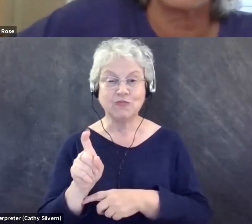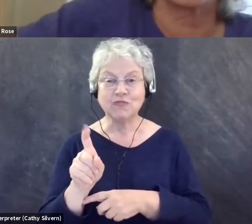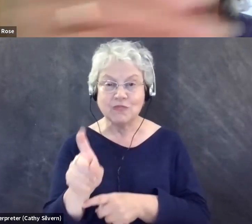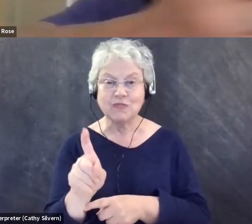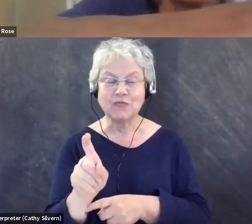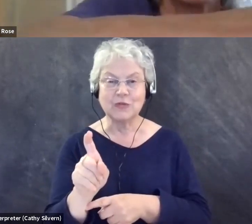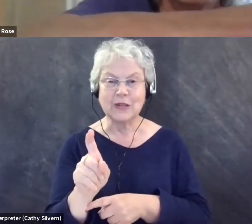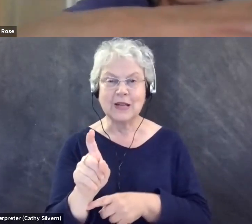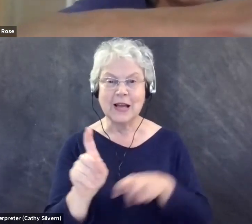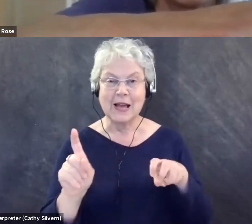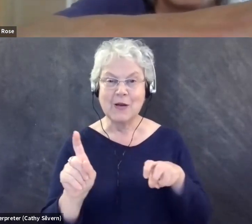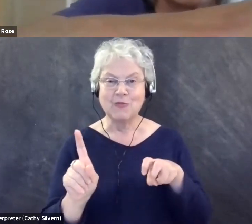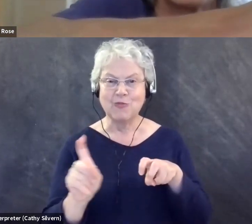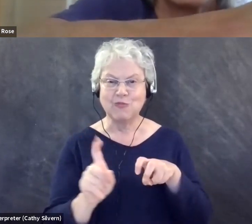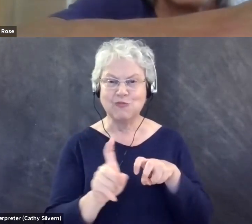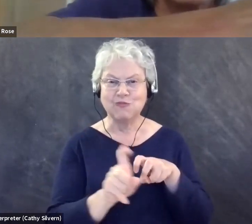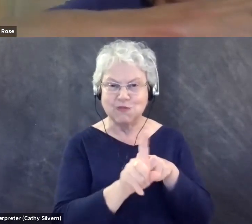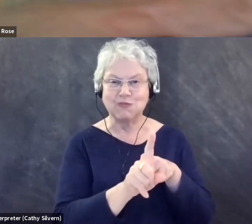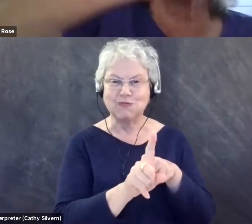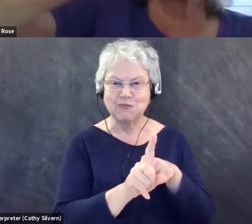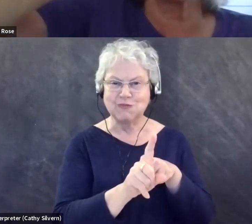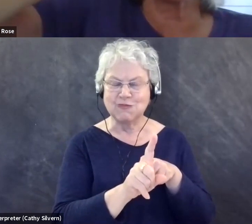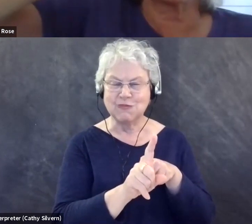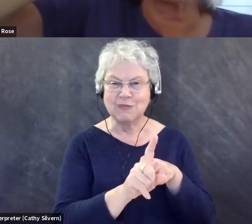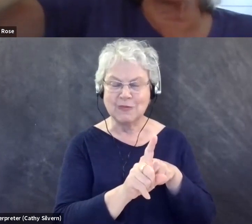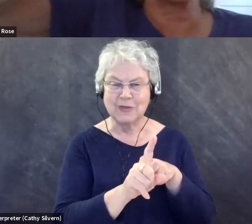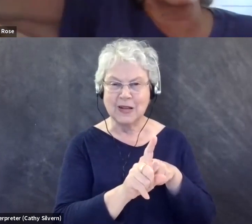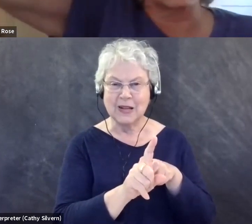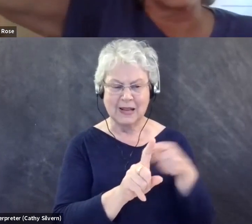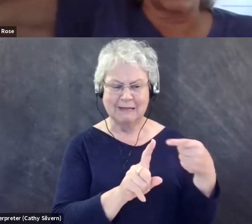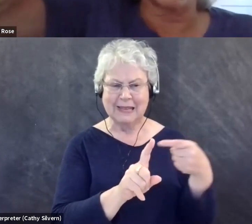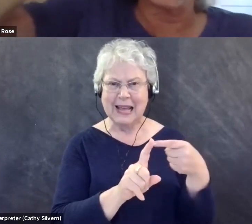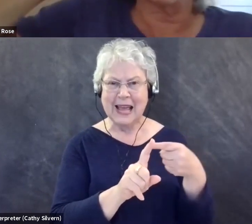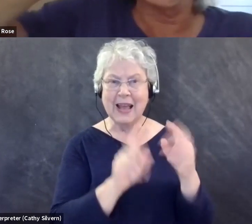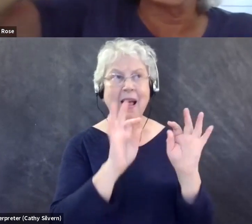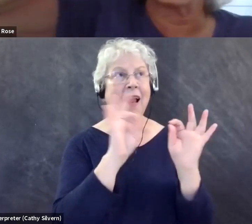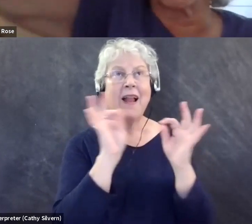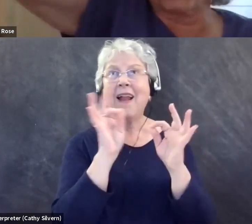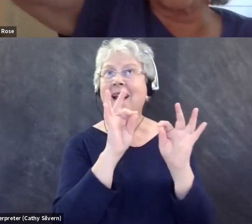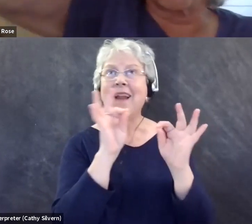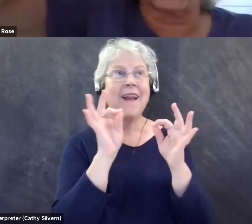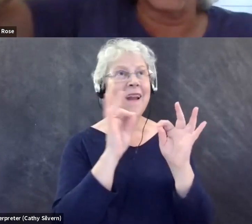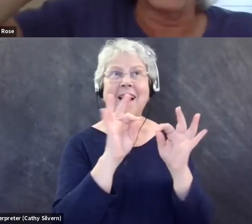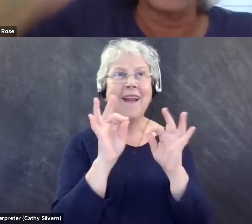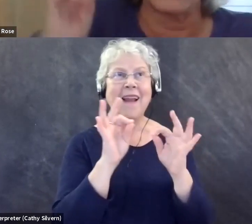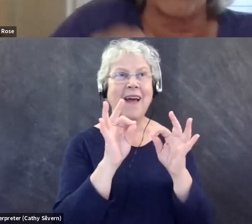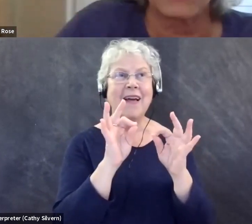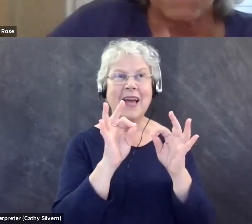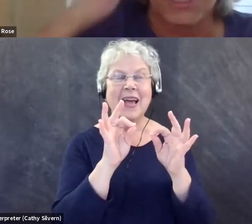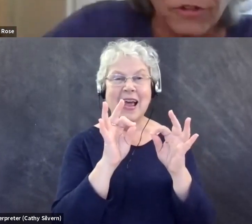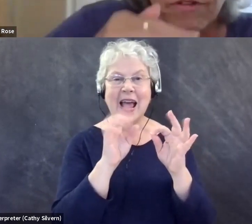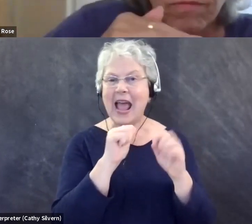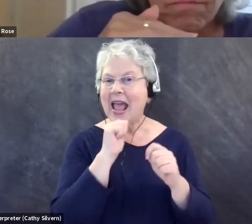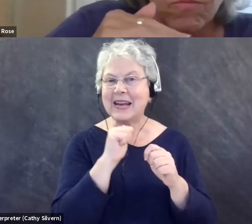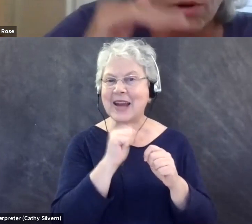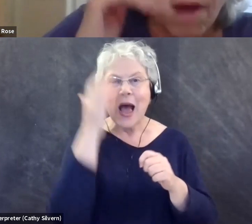walking in front of, in front of me, he or she may be looking at all the other heads above me and not